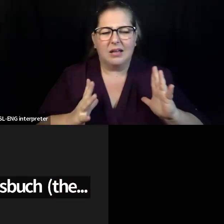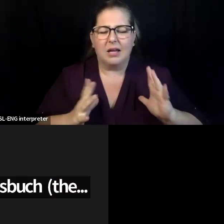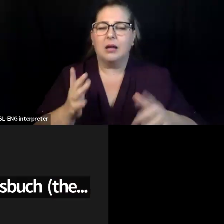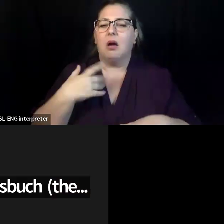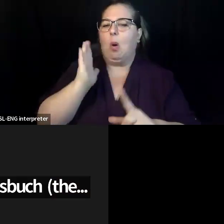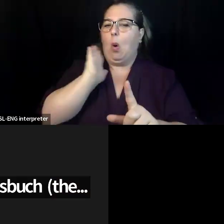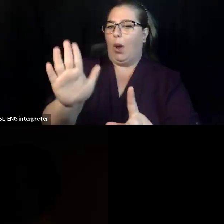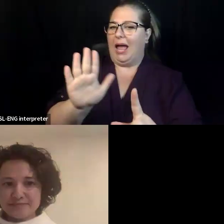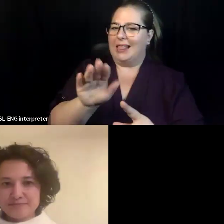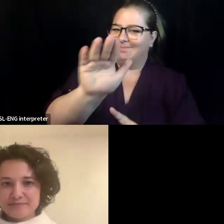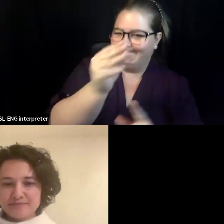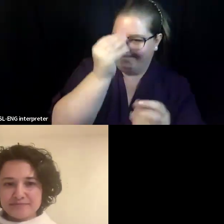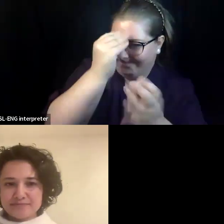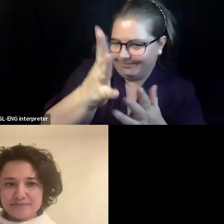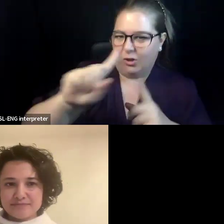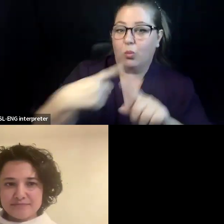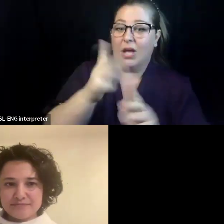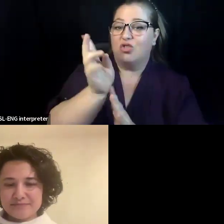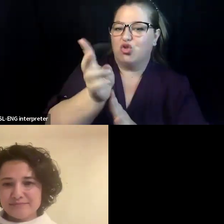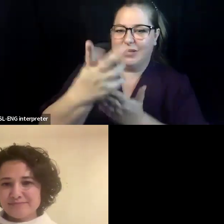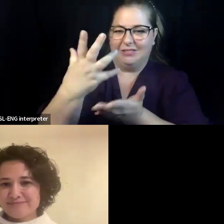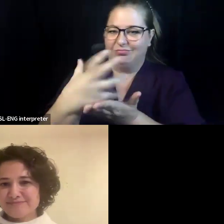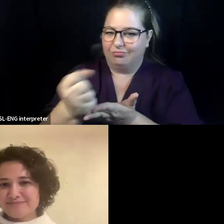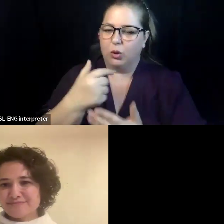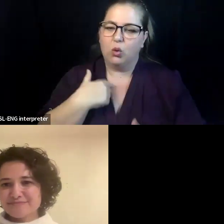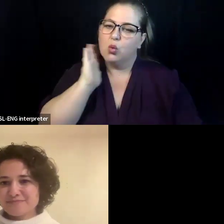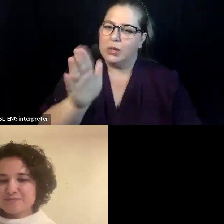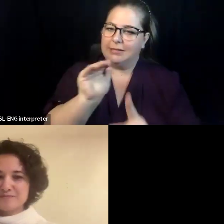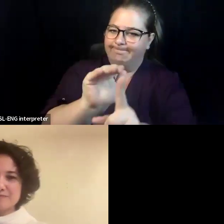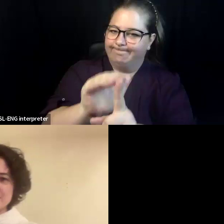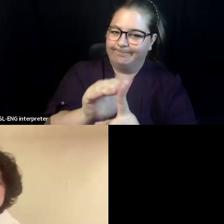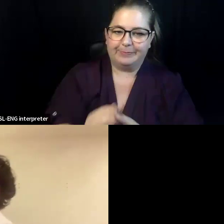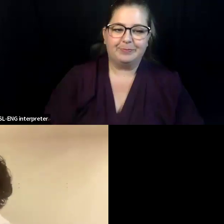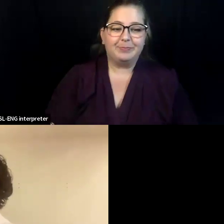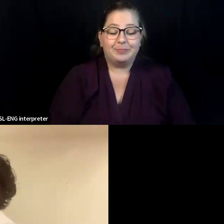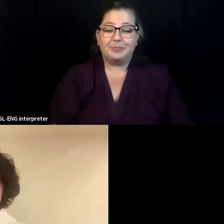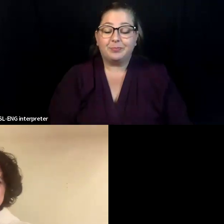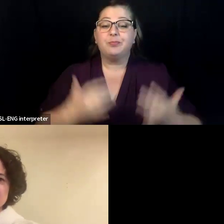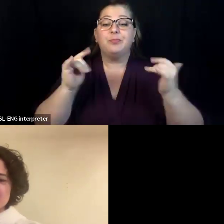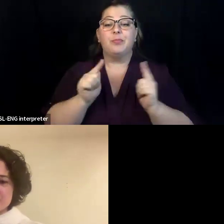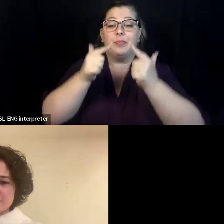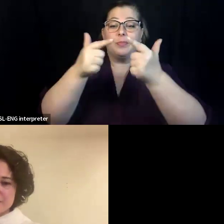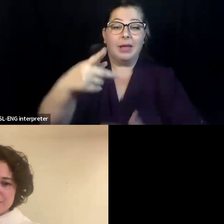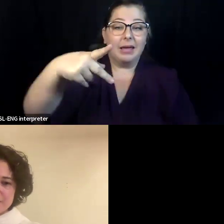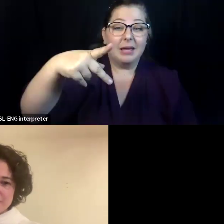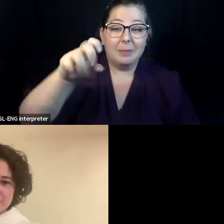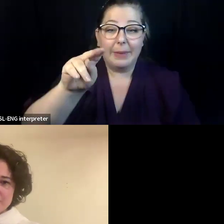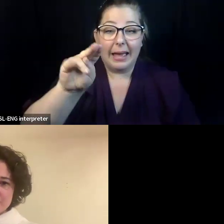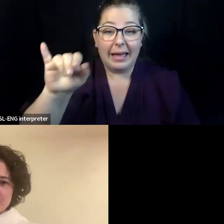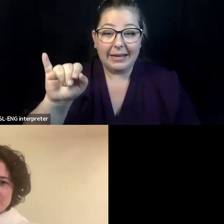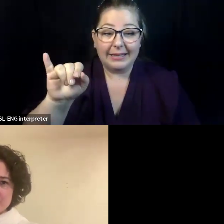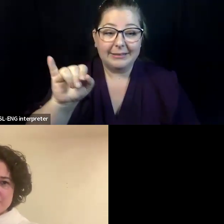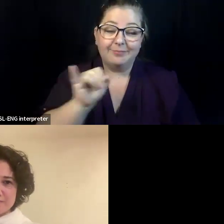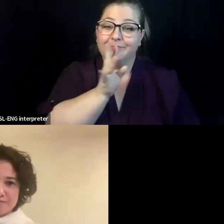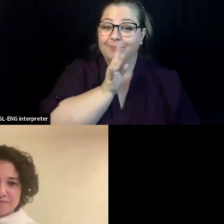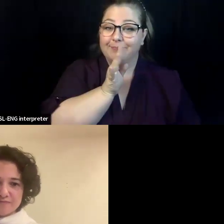Go ahead, Penny. asked you there. Yeah. Great. Okay. Um, my question